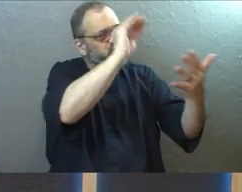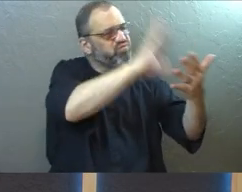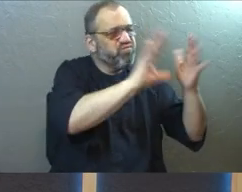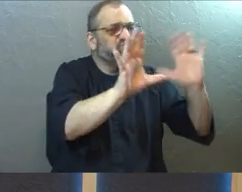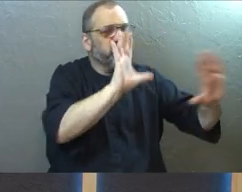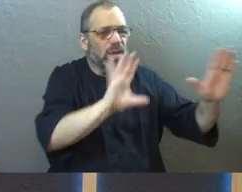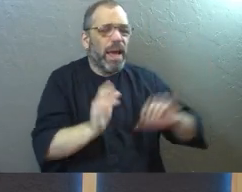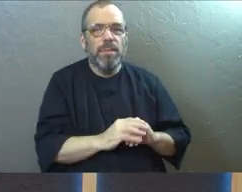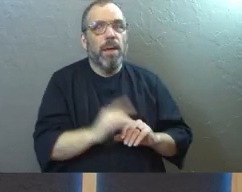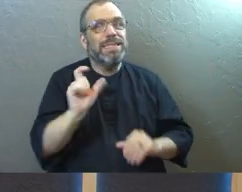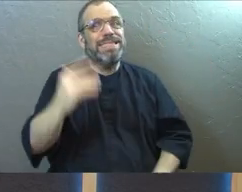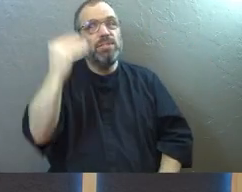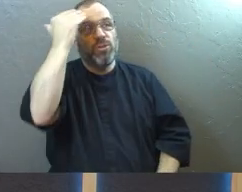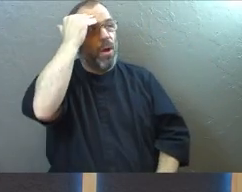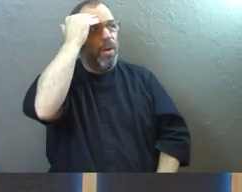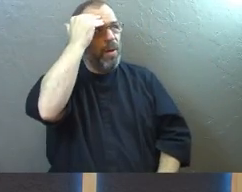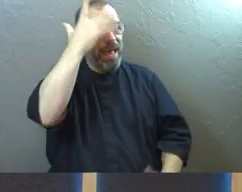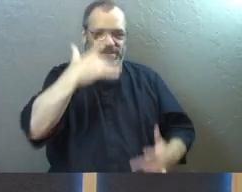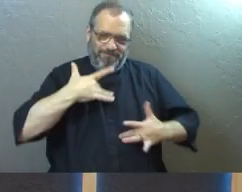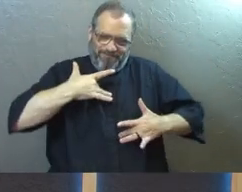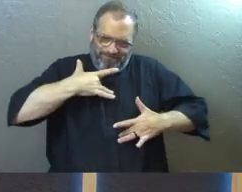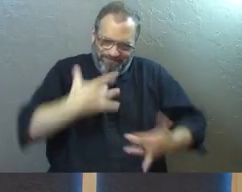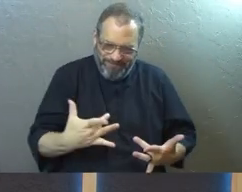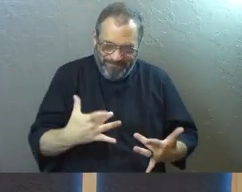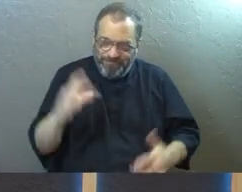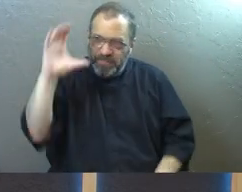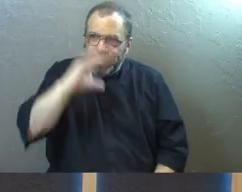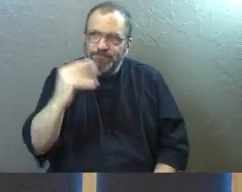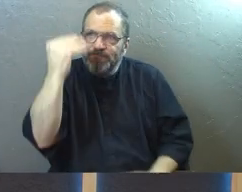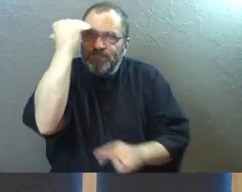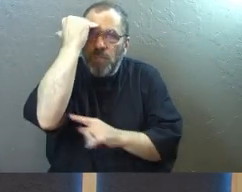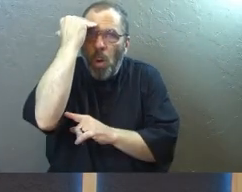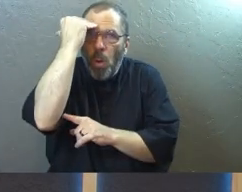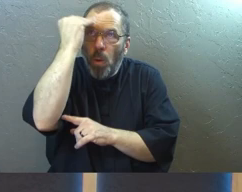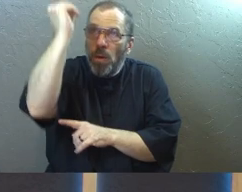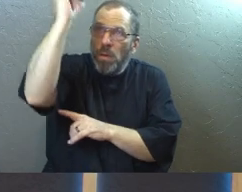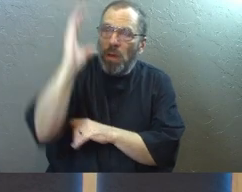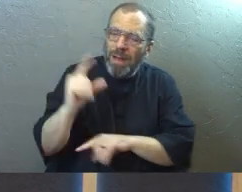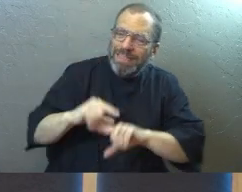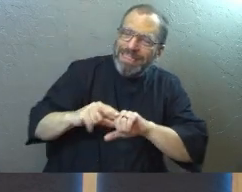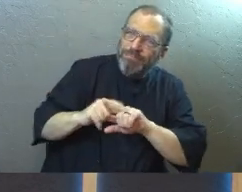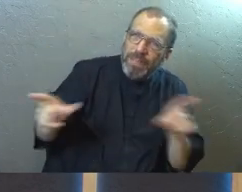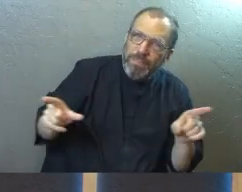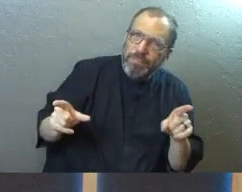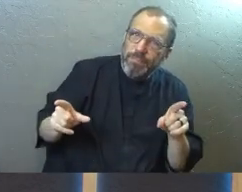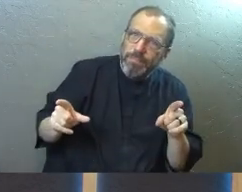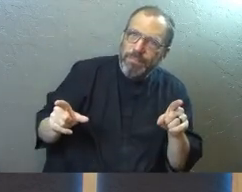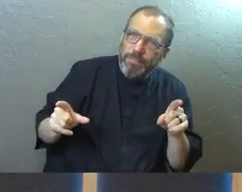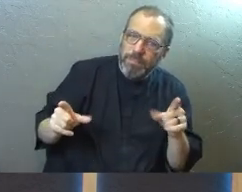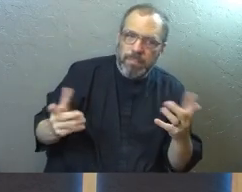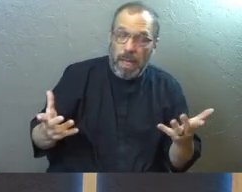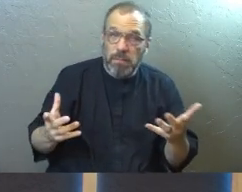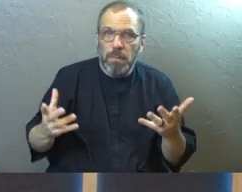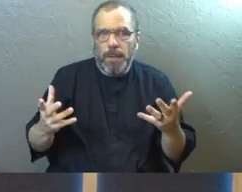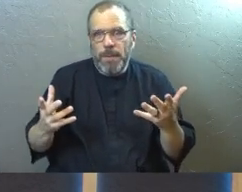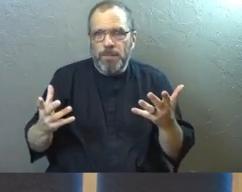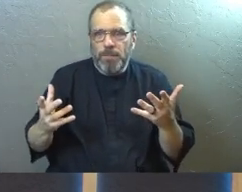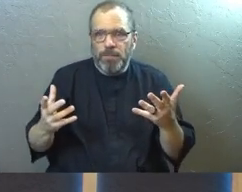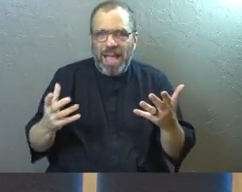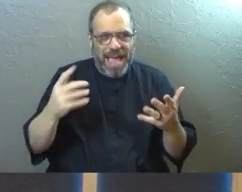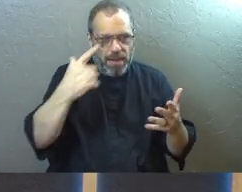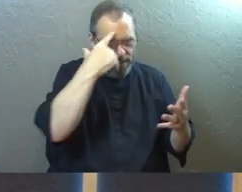we need to recognize that this morning. And we need to intentionally seek and know that God has a different way. And we need to